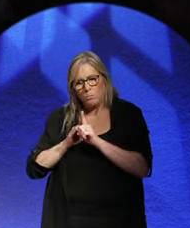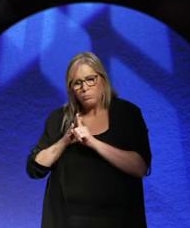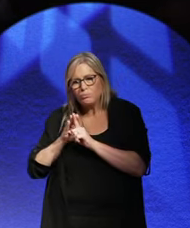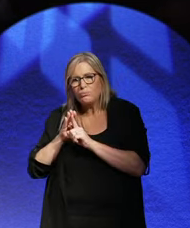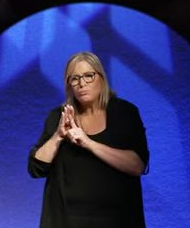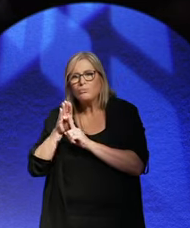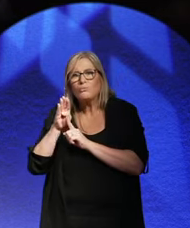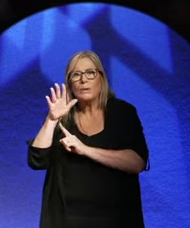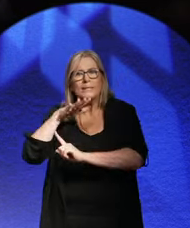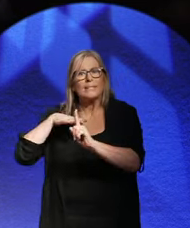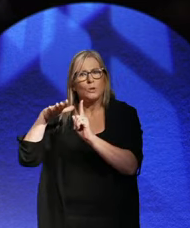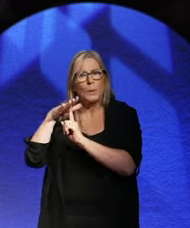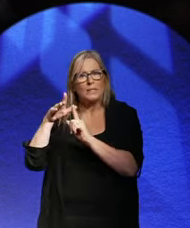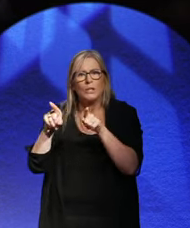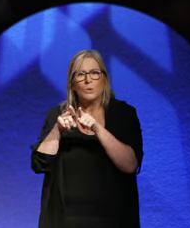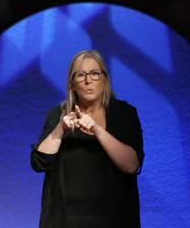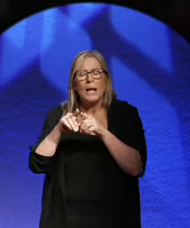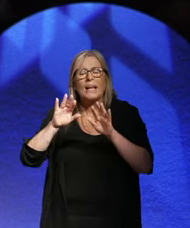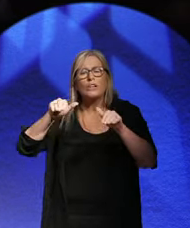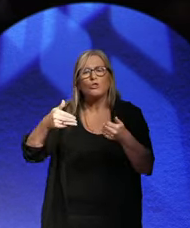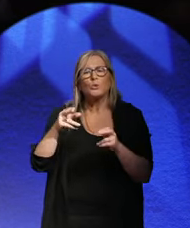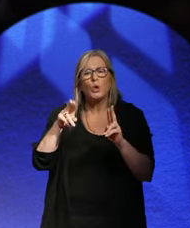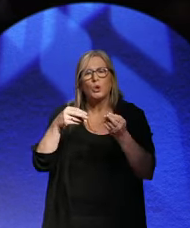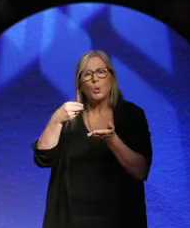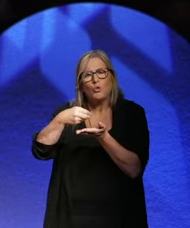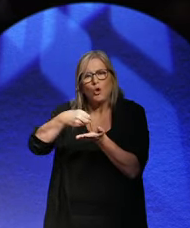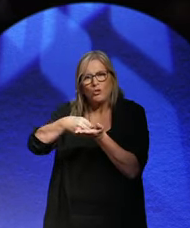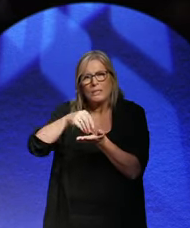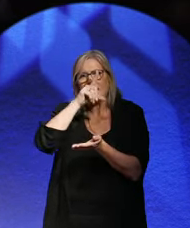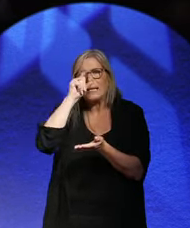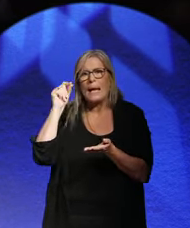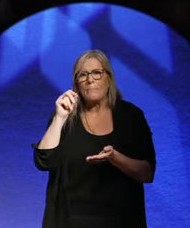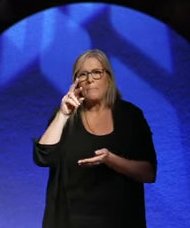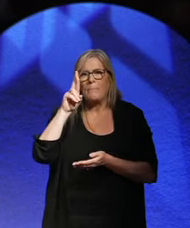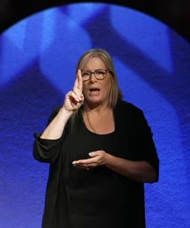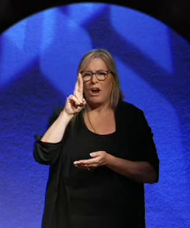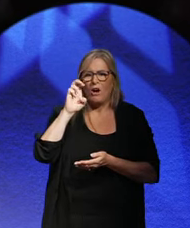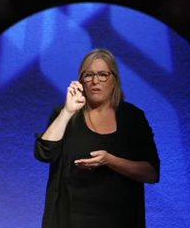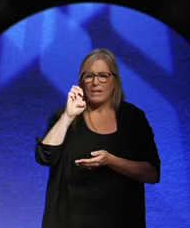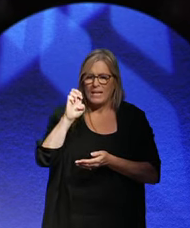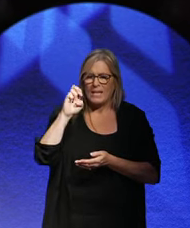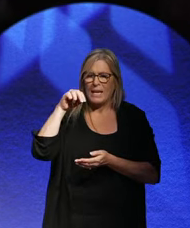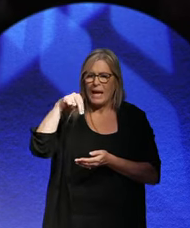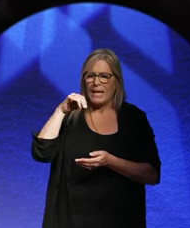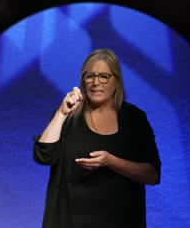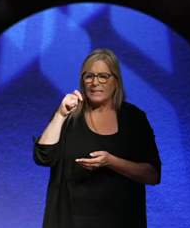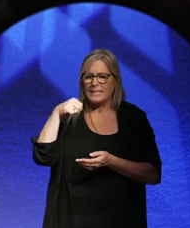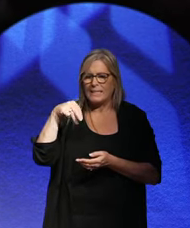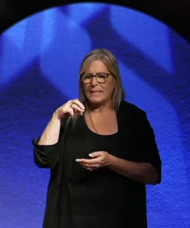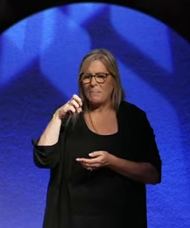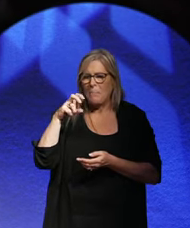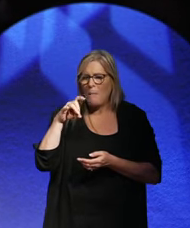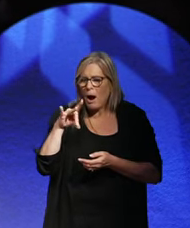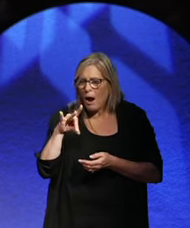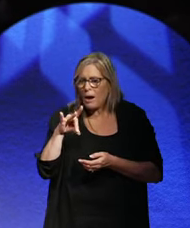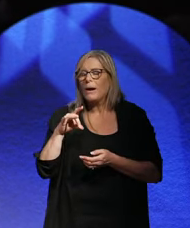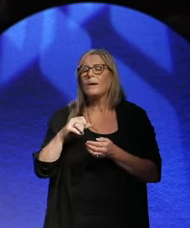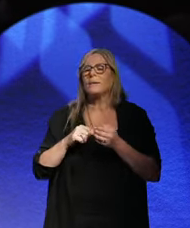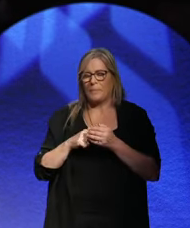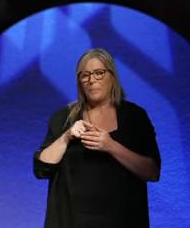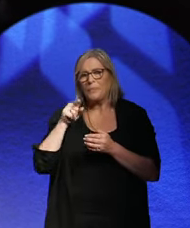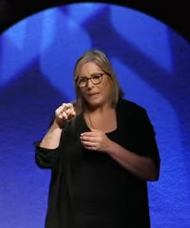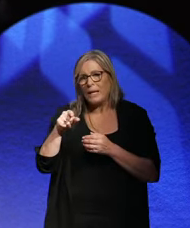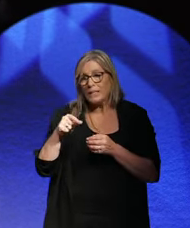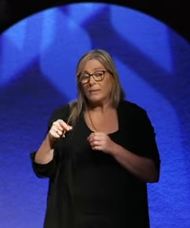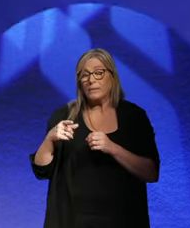And they also introduced a new currency called the Renton Mark. It was kind of a transition currency through to